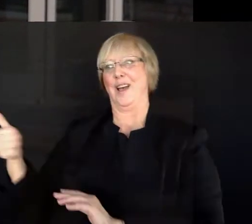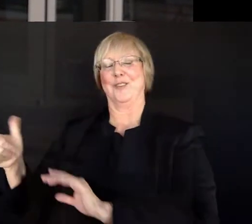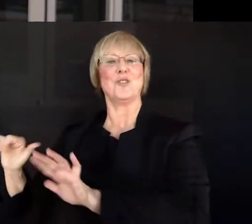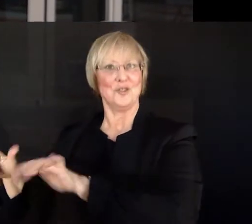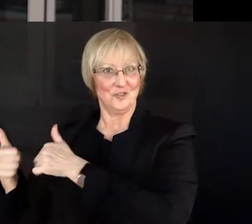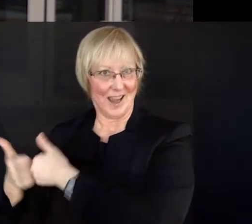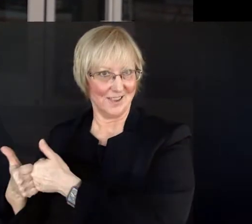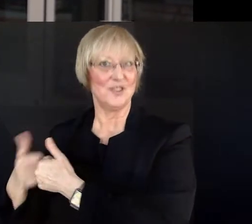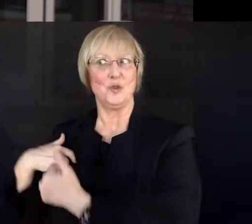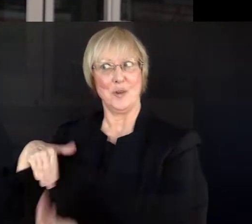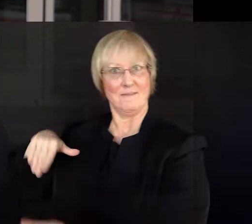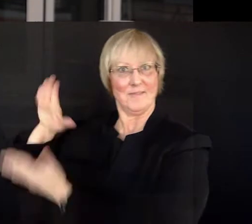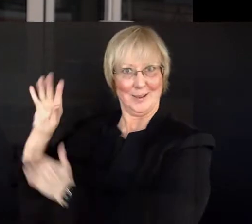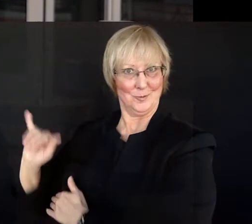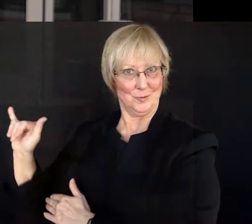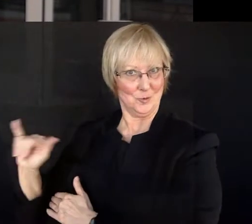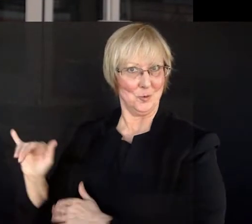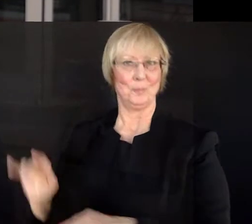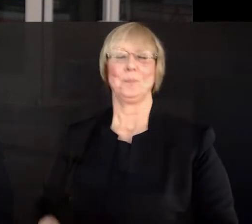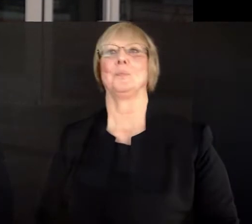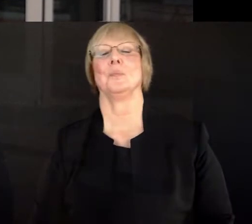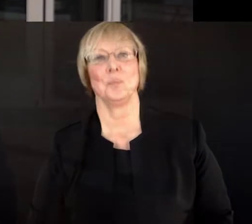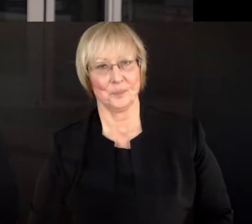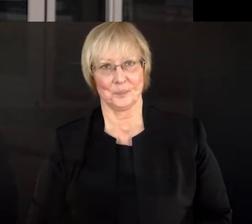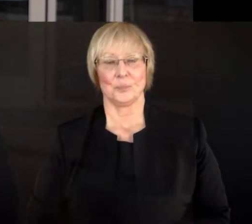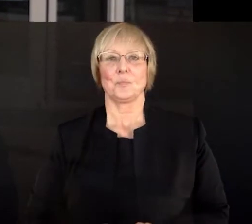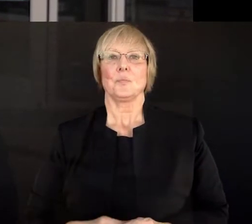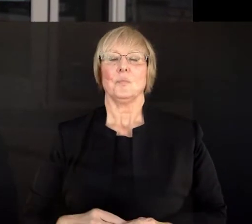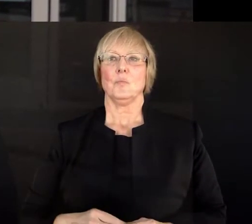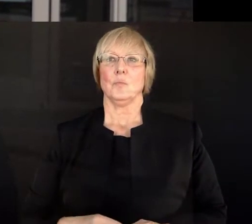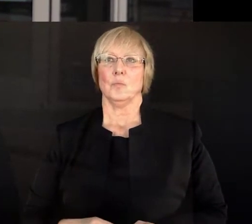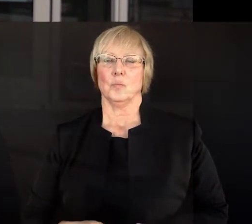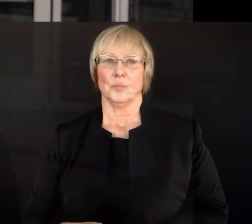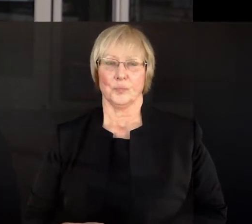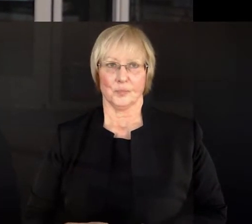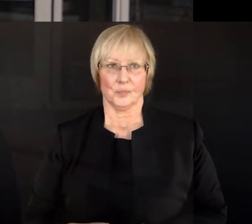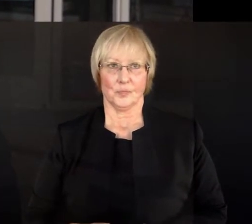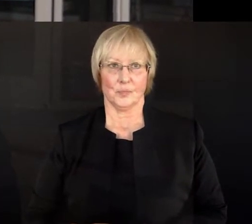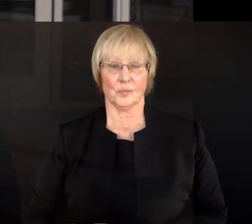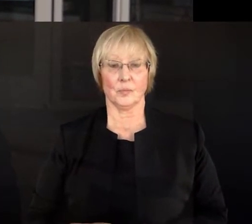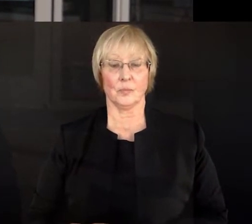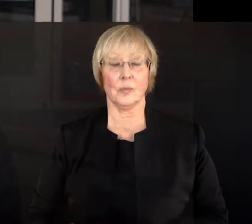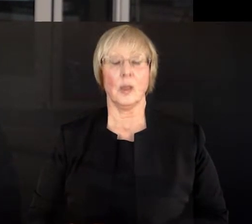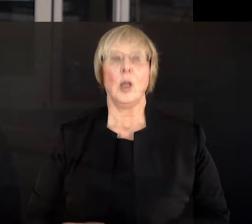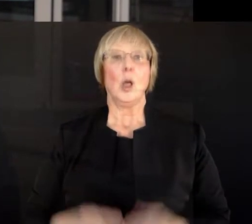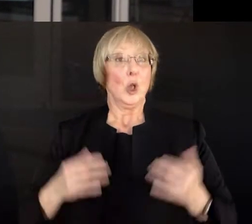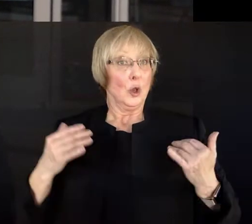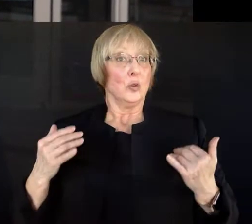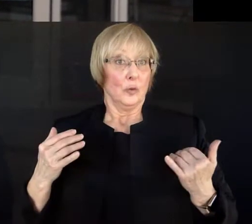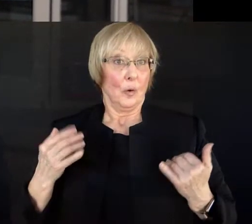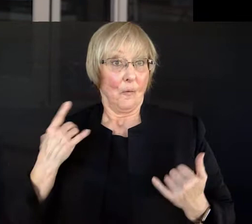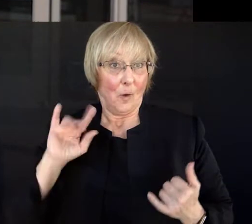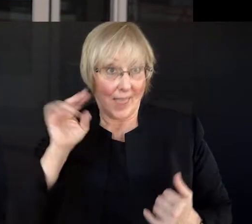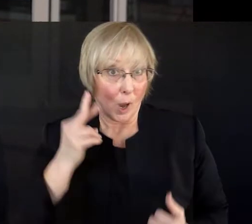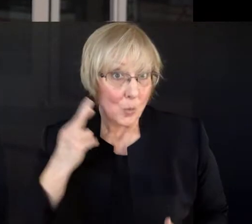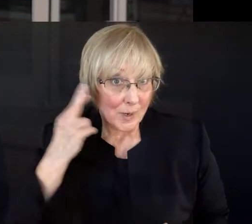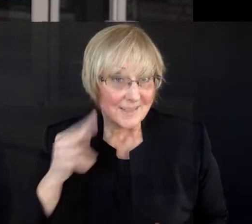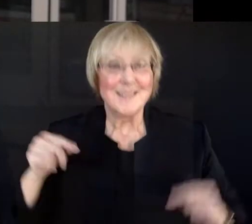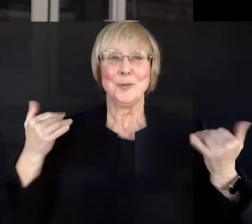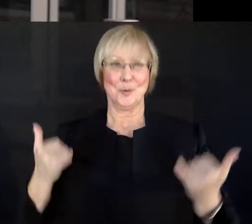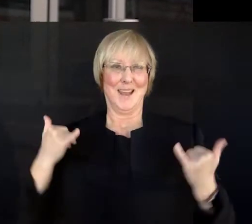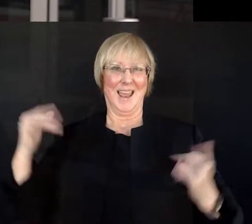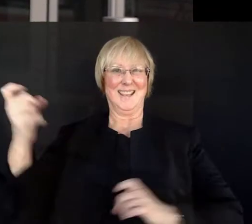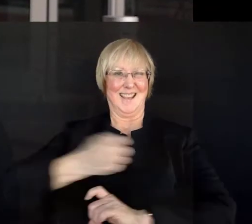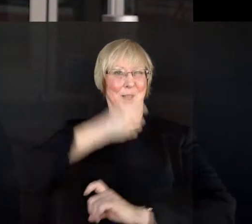sometimes cross community colleges paths along the way to graduating with a degree as we celebrate today. So in that